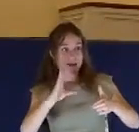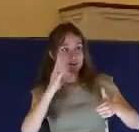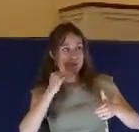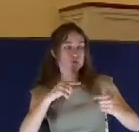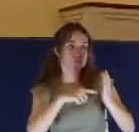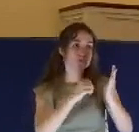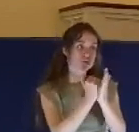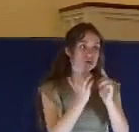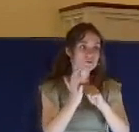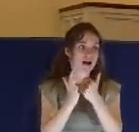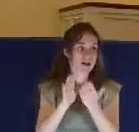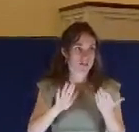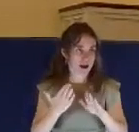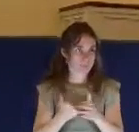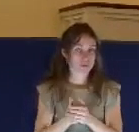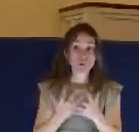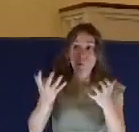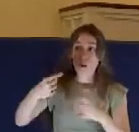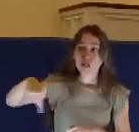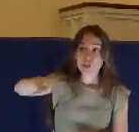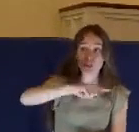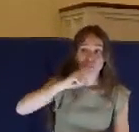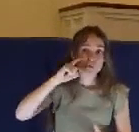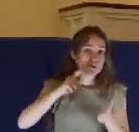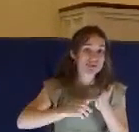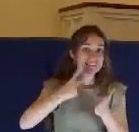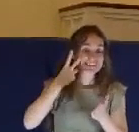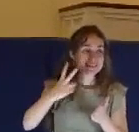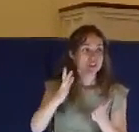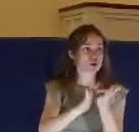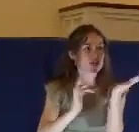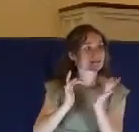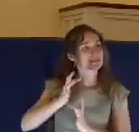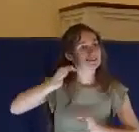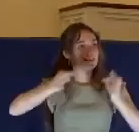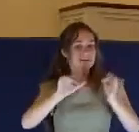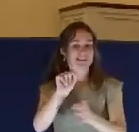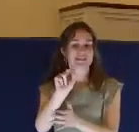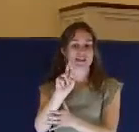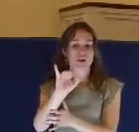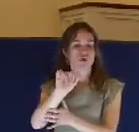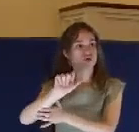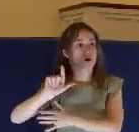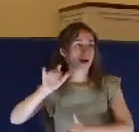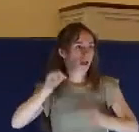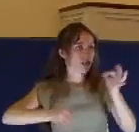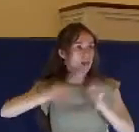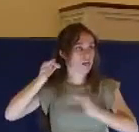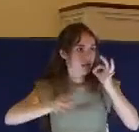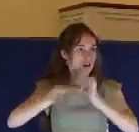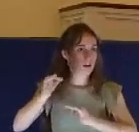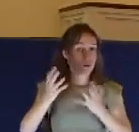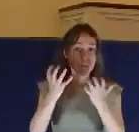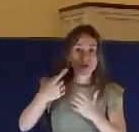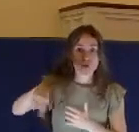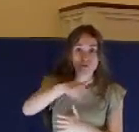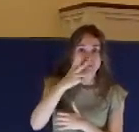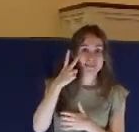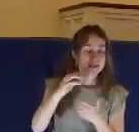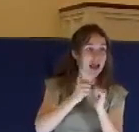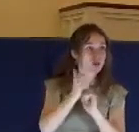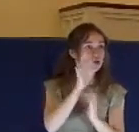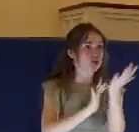trial of Jesus, because really it's a mockery. It shows how Jesus suffered